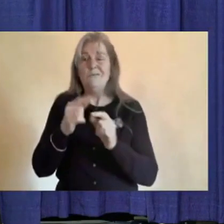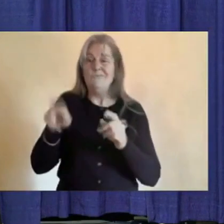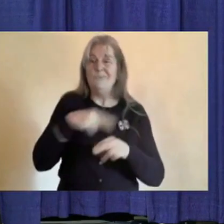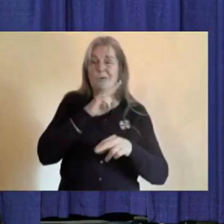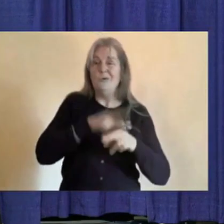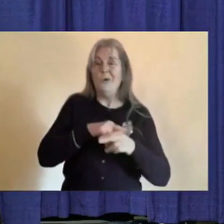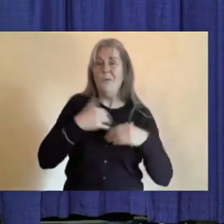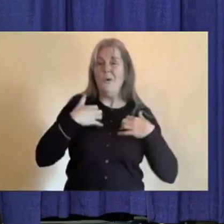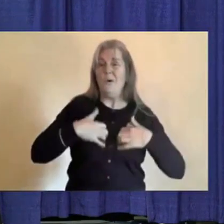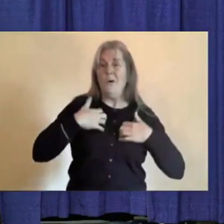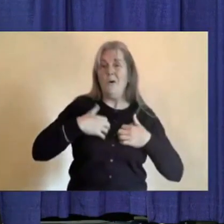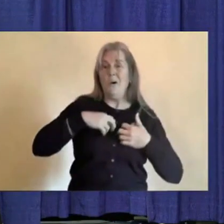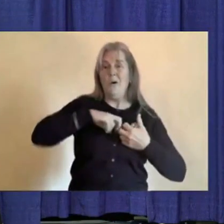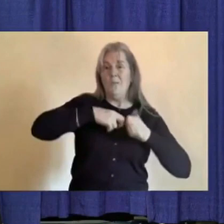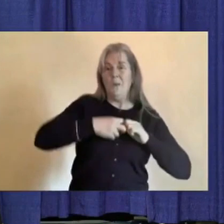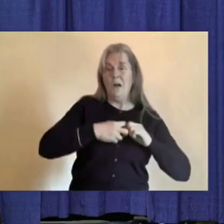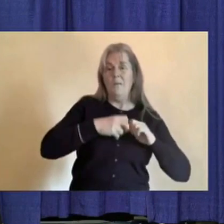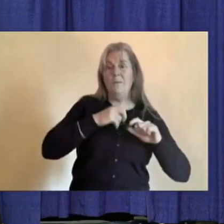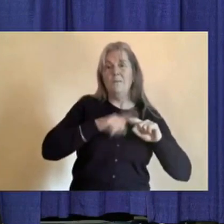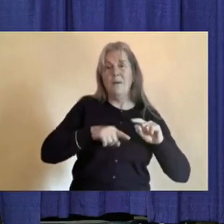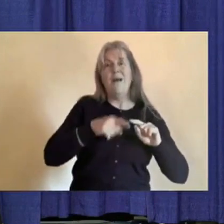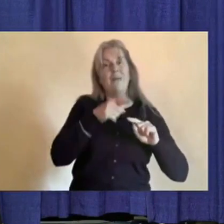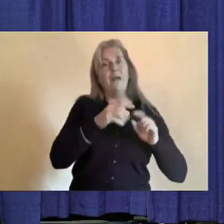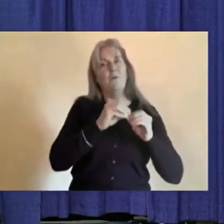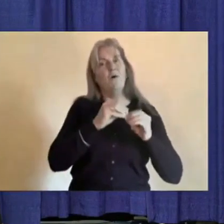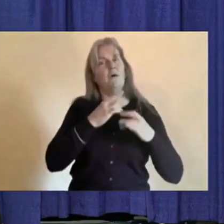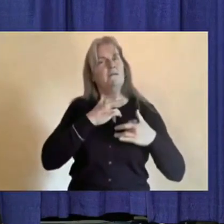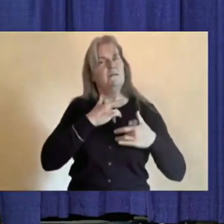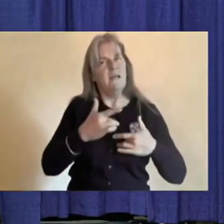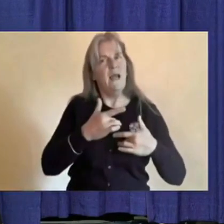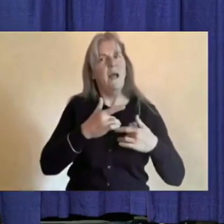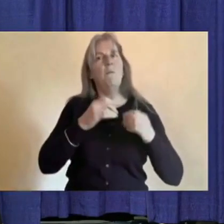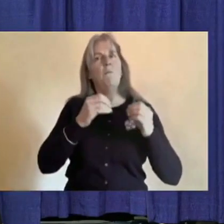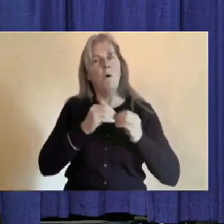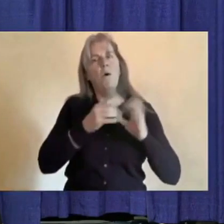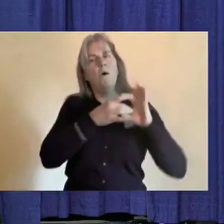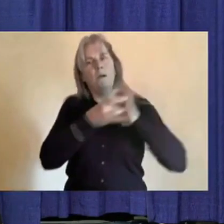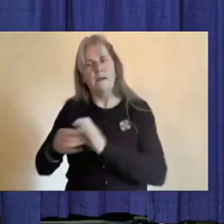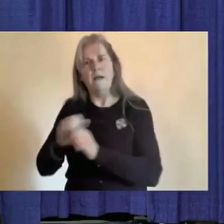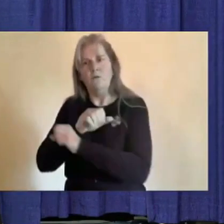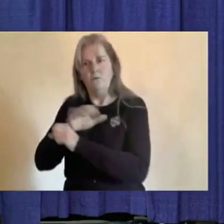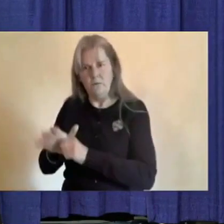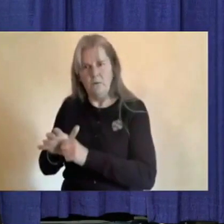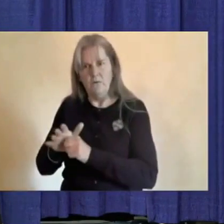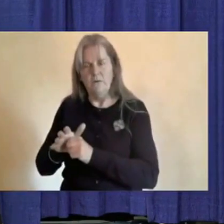predictive symptoms for COVID and therefore deserve a higher level of precaution.